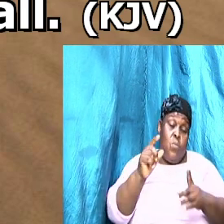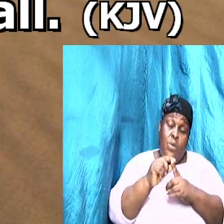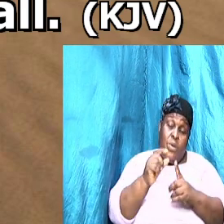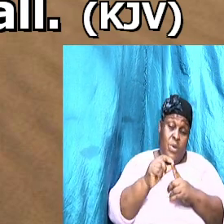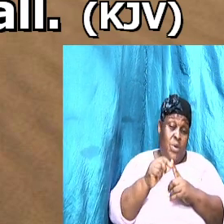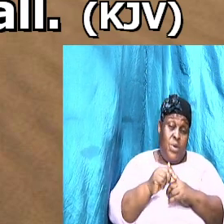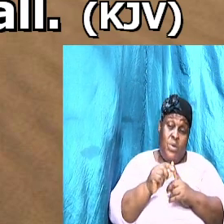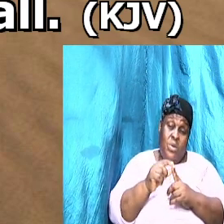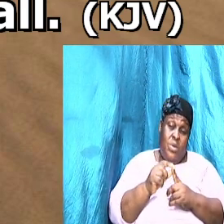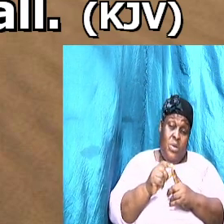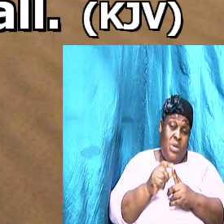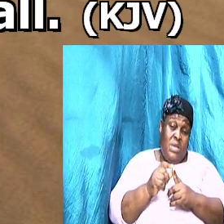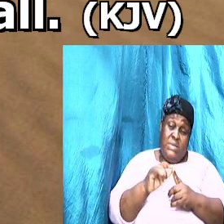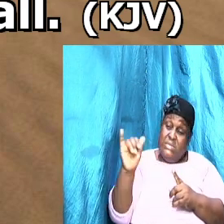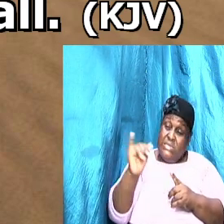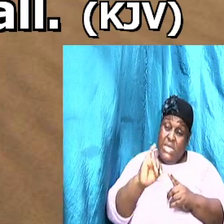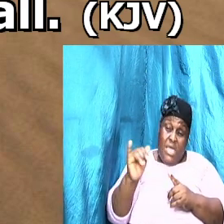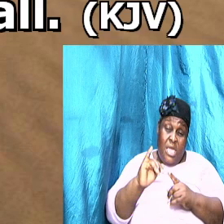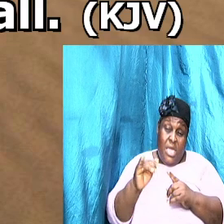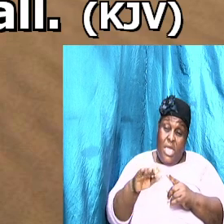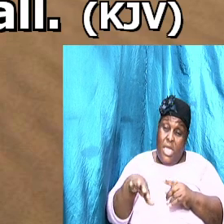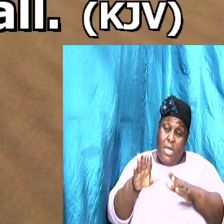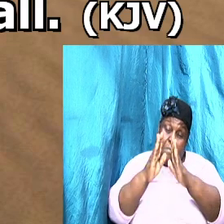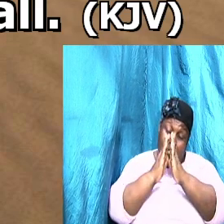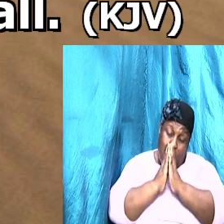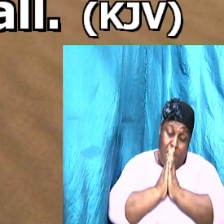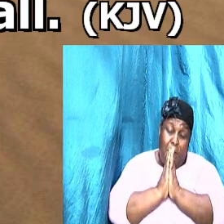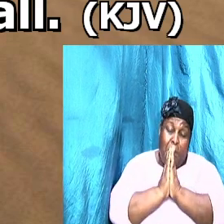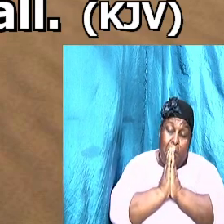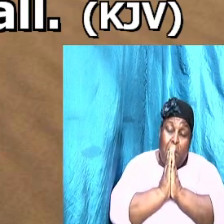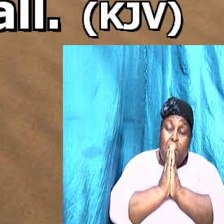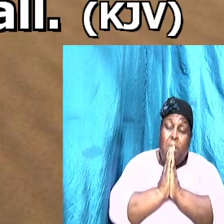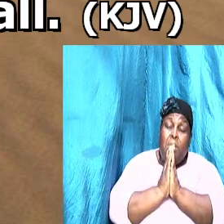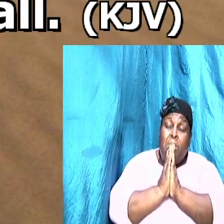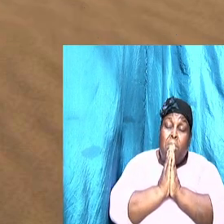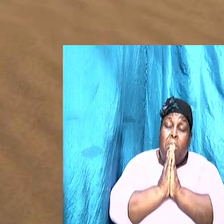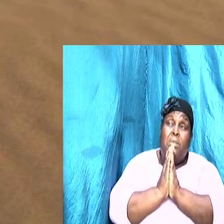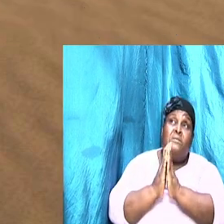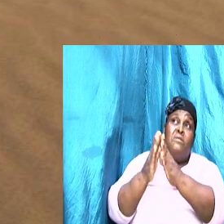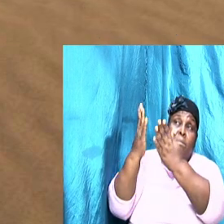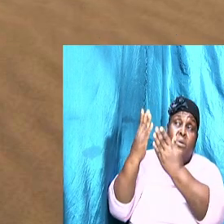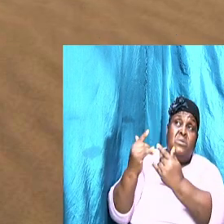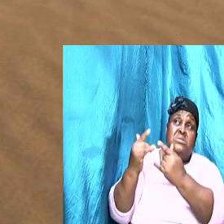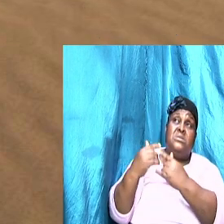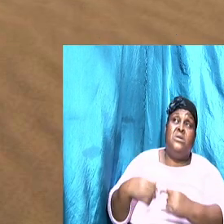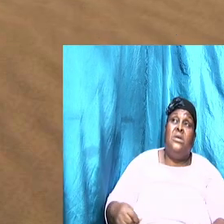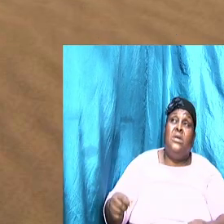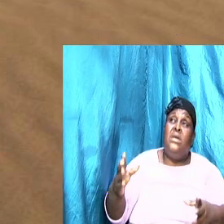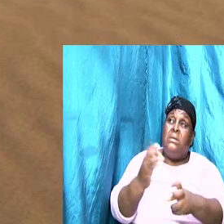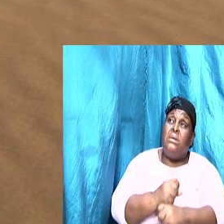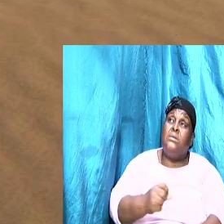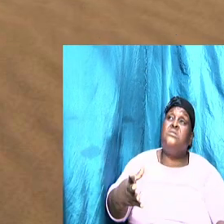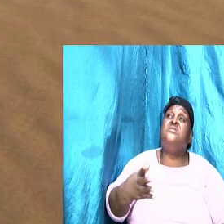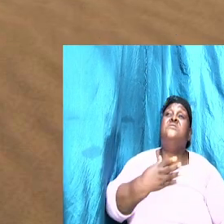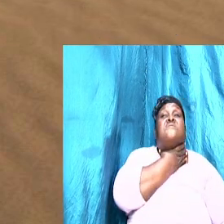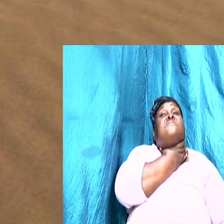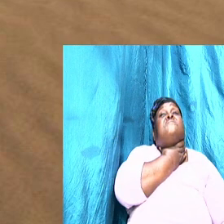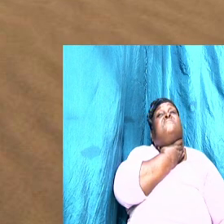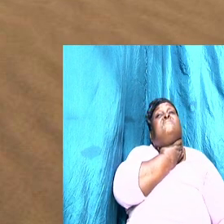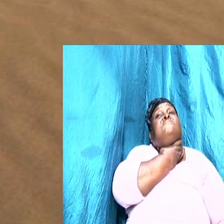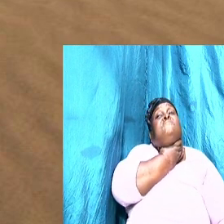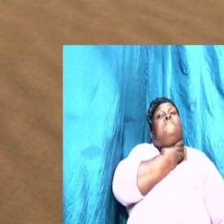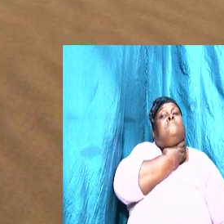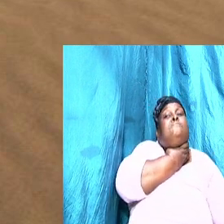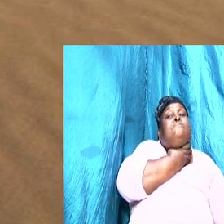the same request, the same plea for mercy and grabbed him by the throat and